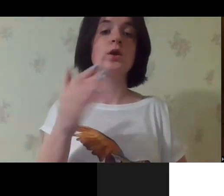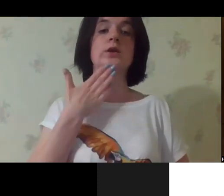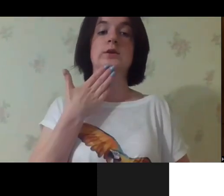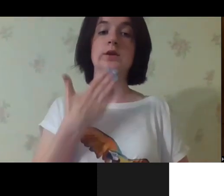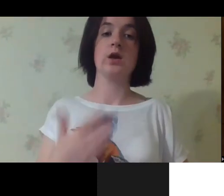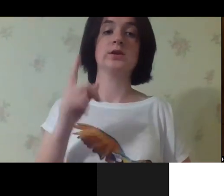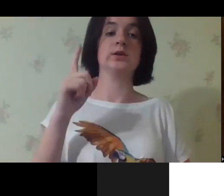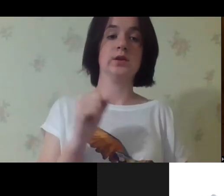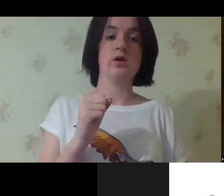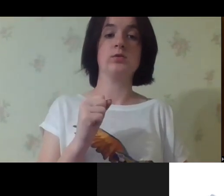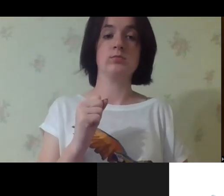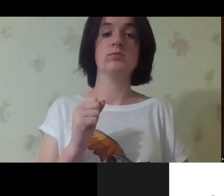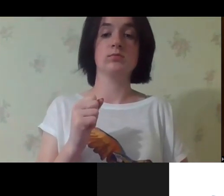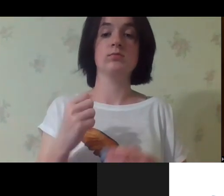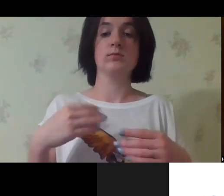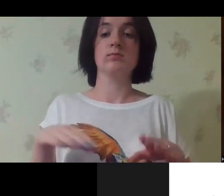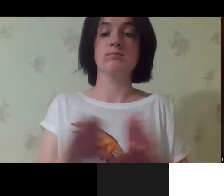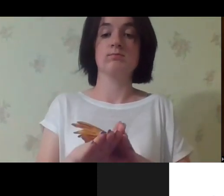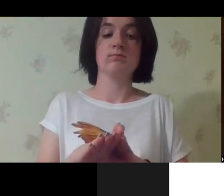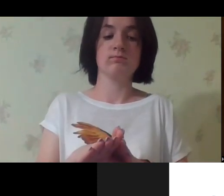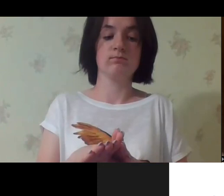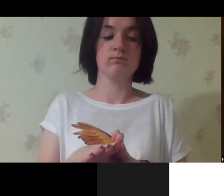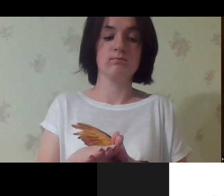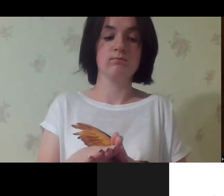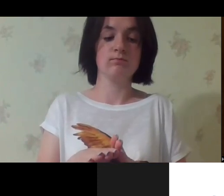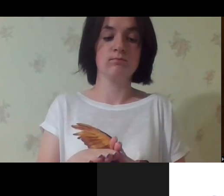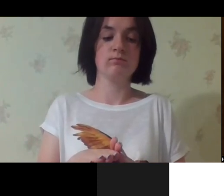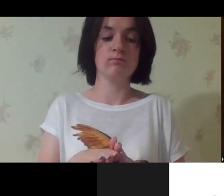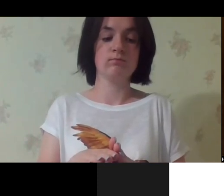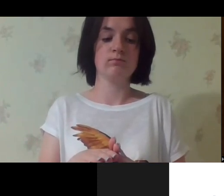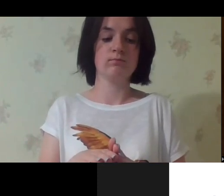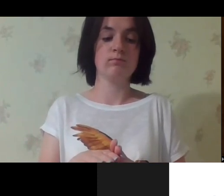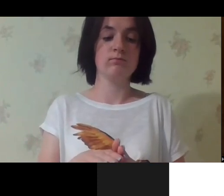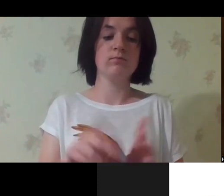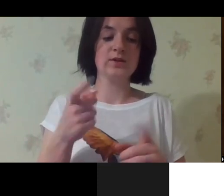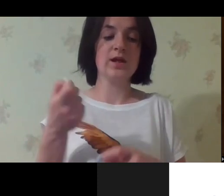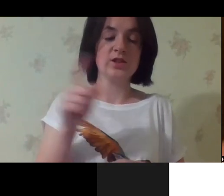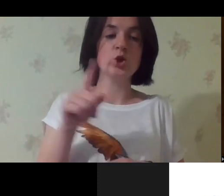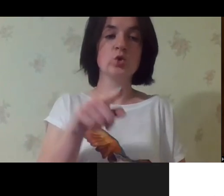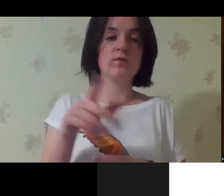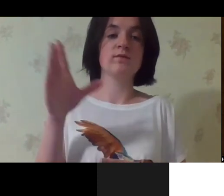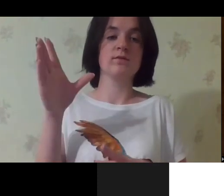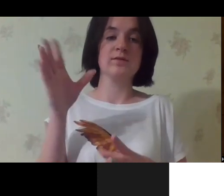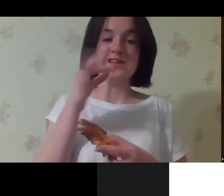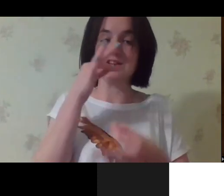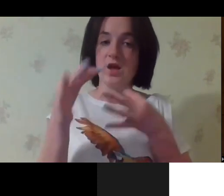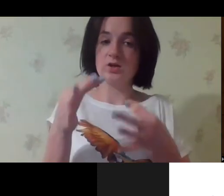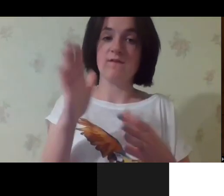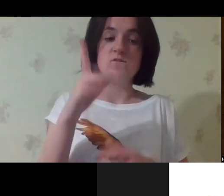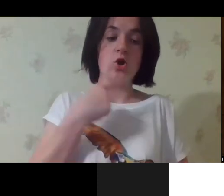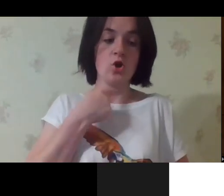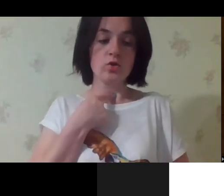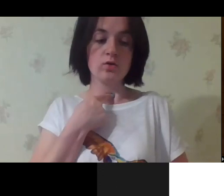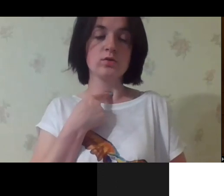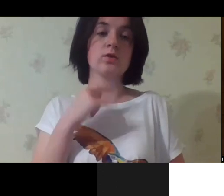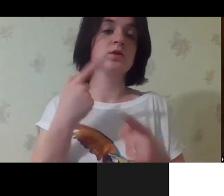we do to get through to the government so that they could hear us? Thank you, Victoria, for saying this